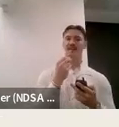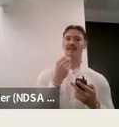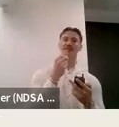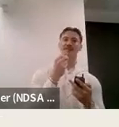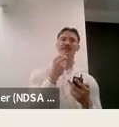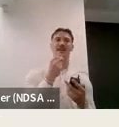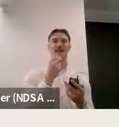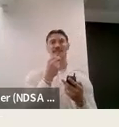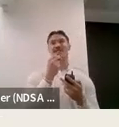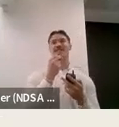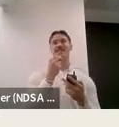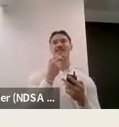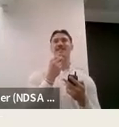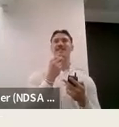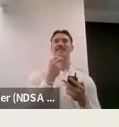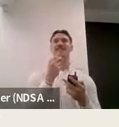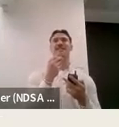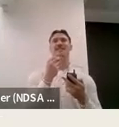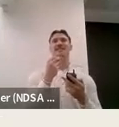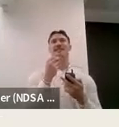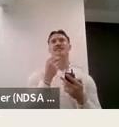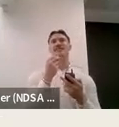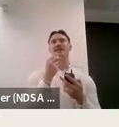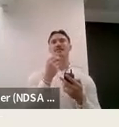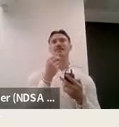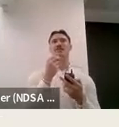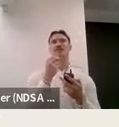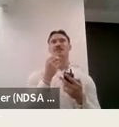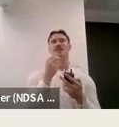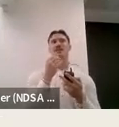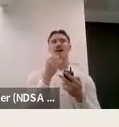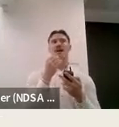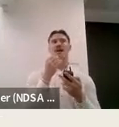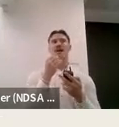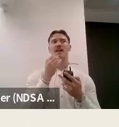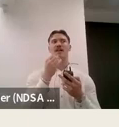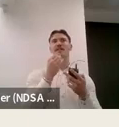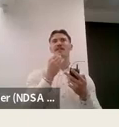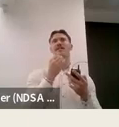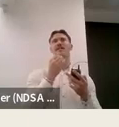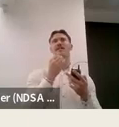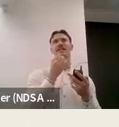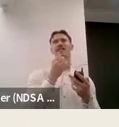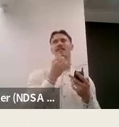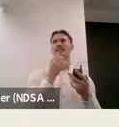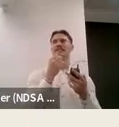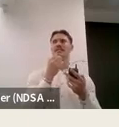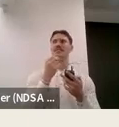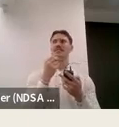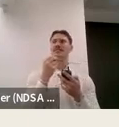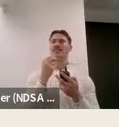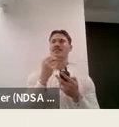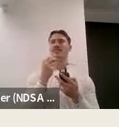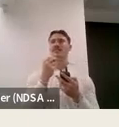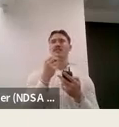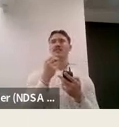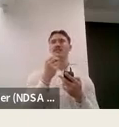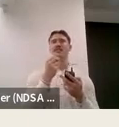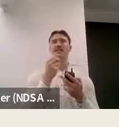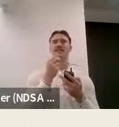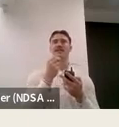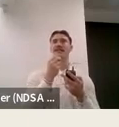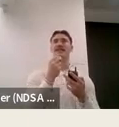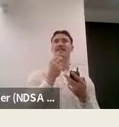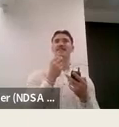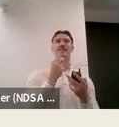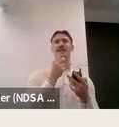We also did a YMR-missed class campaign, and so this campaign was to throw out the rhetoric and the stigma that students